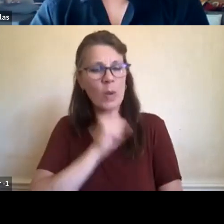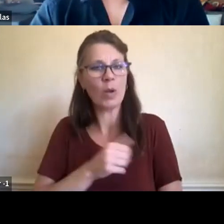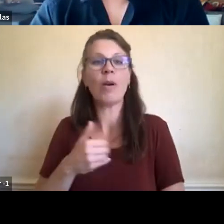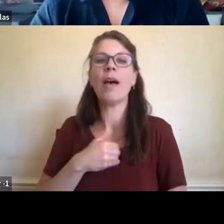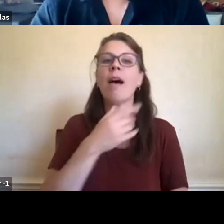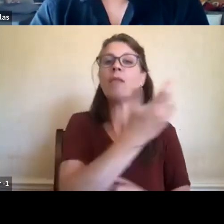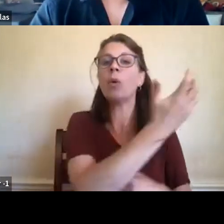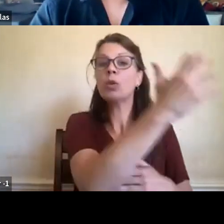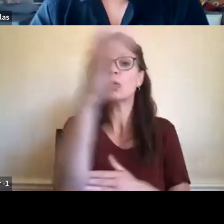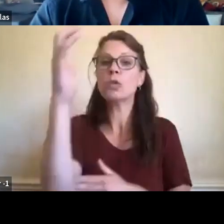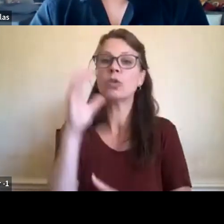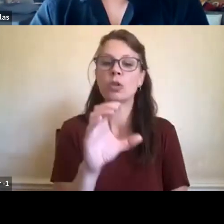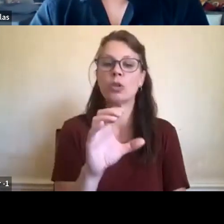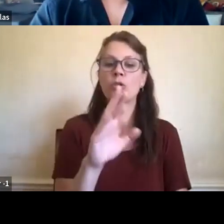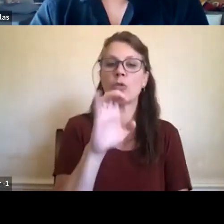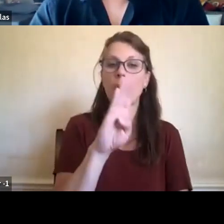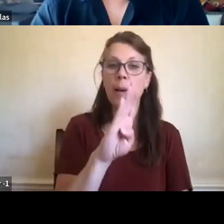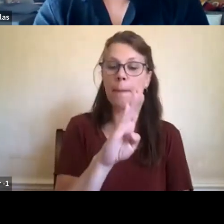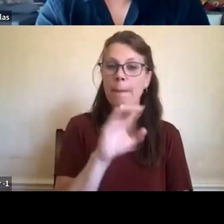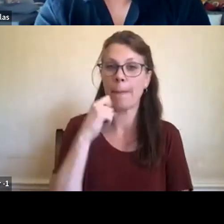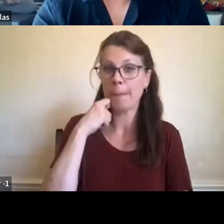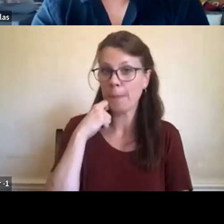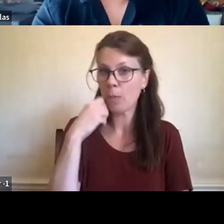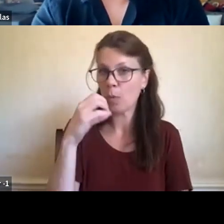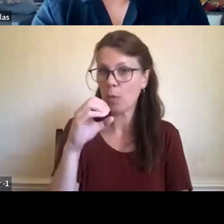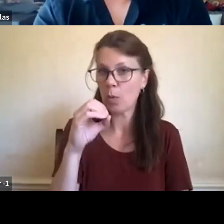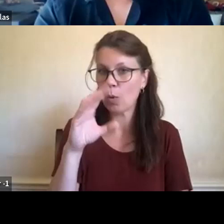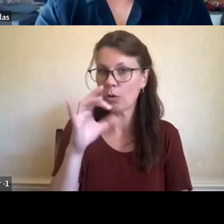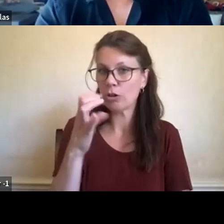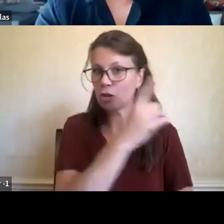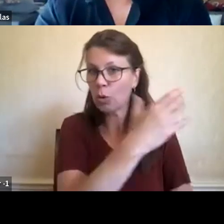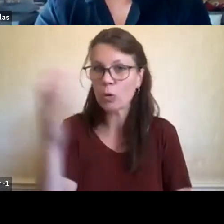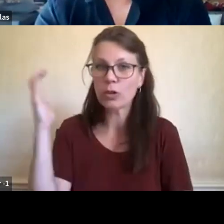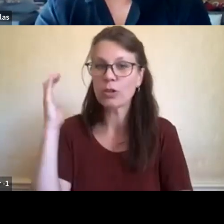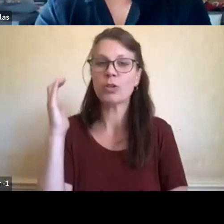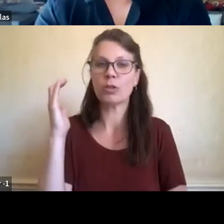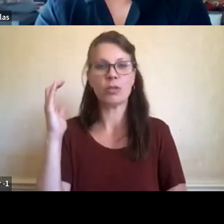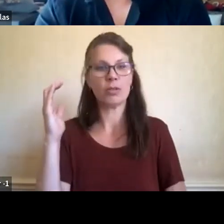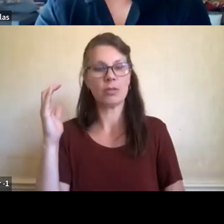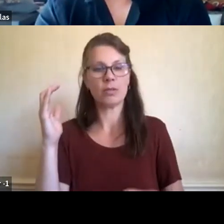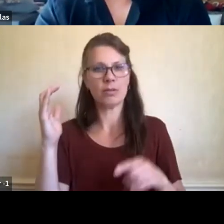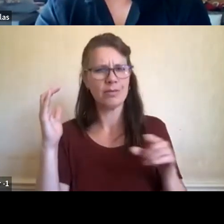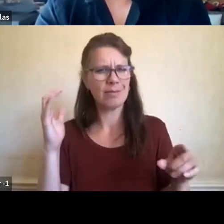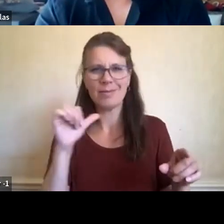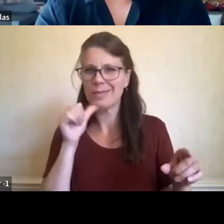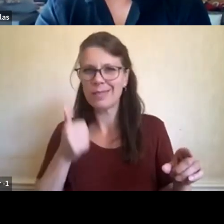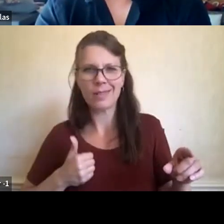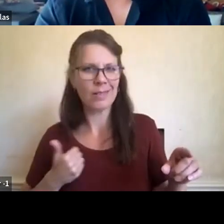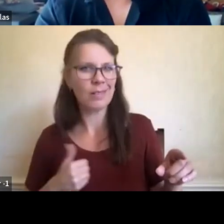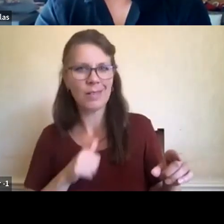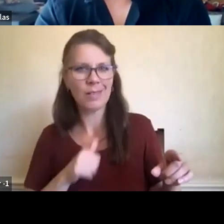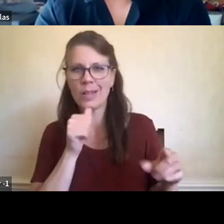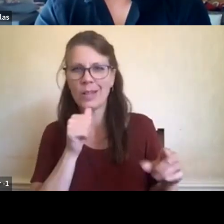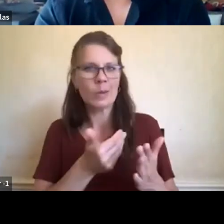orchards that have been tended to, and they're, um, they're hundreds of years old. You know, like we predate Western